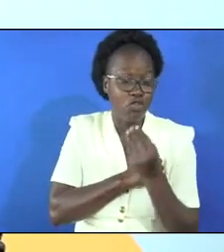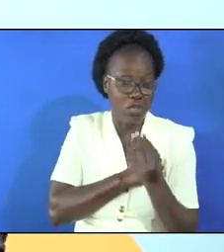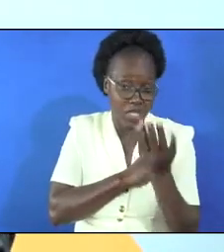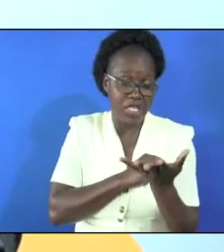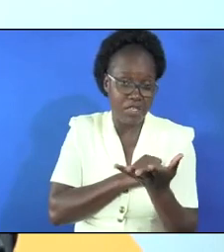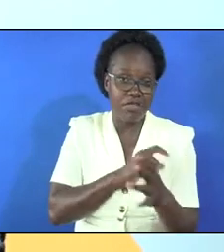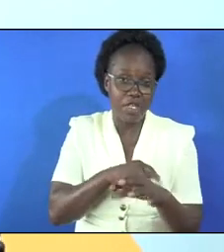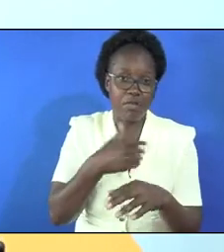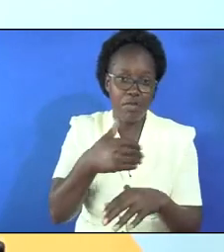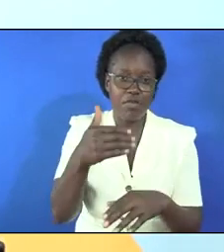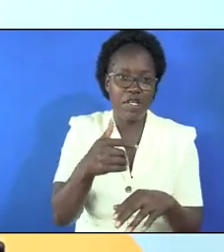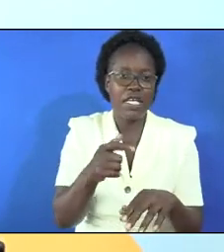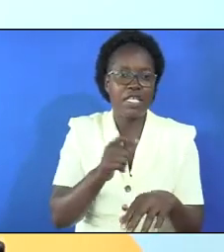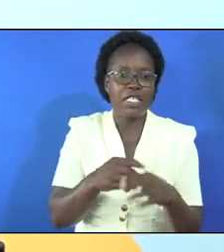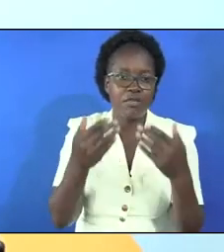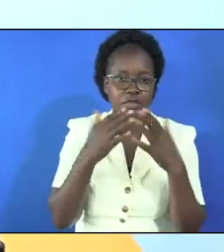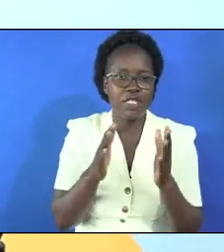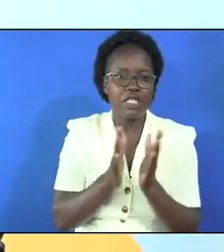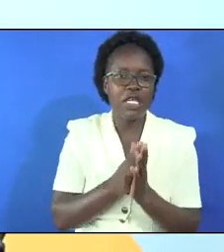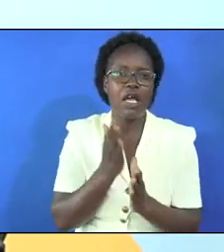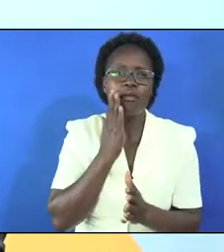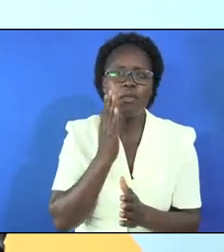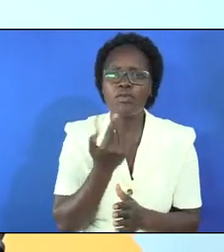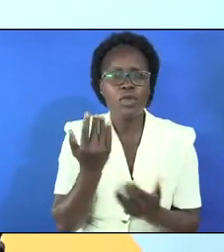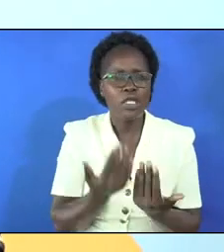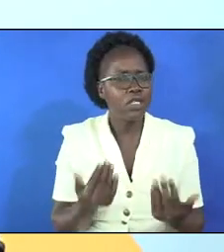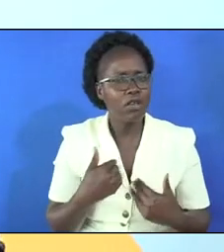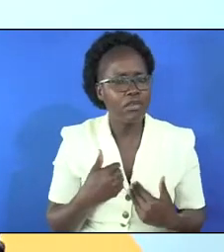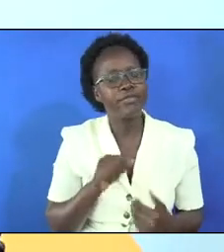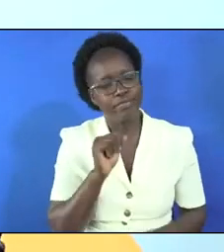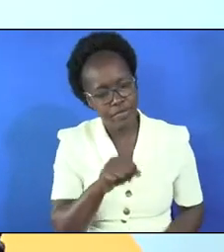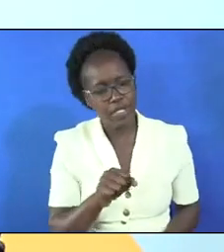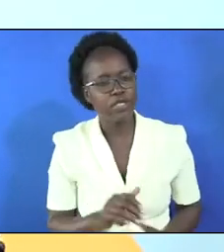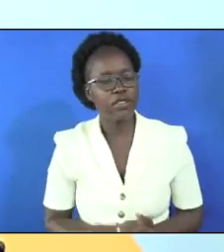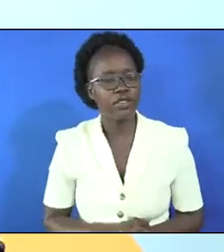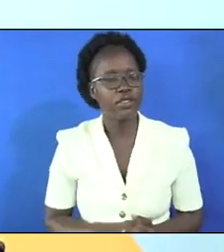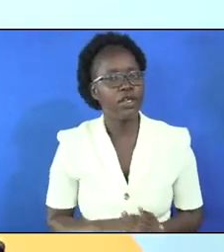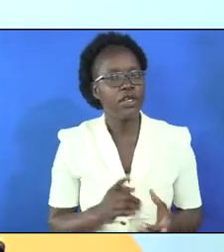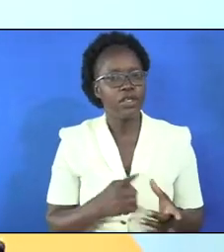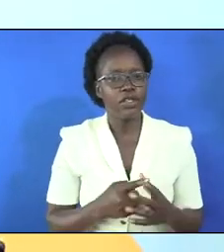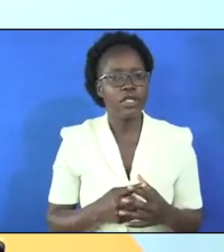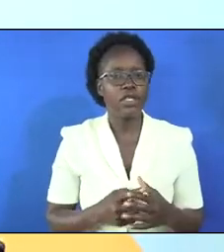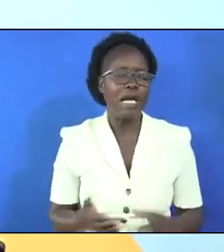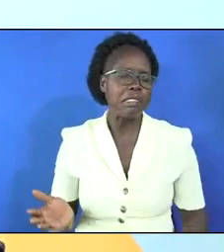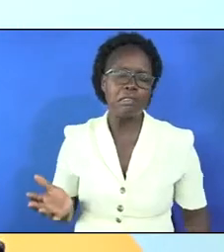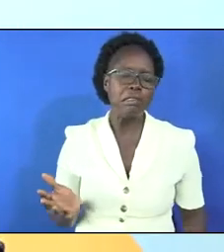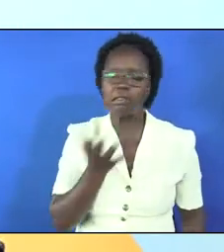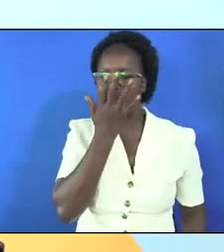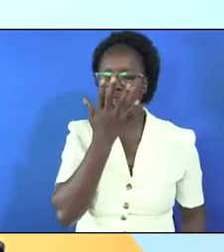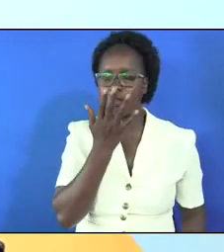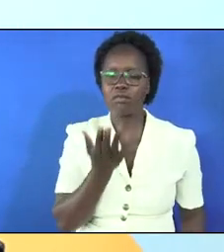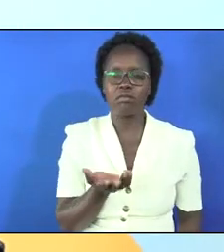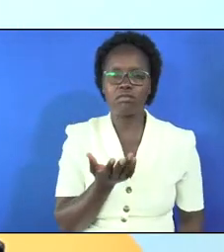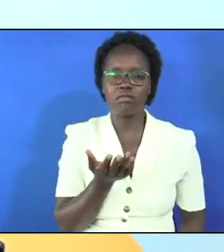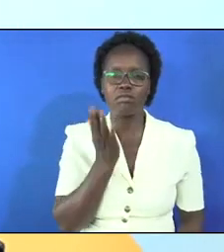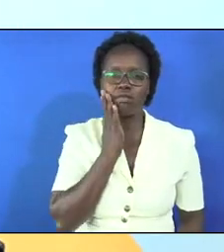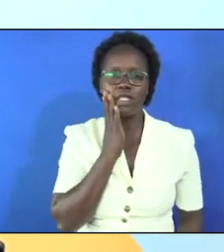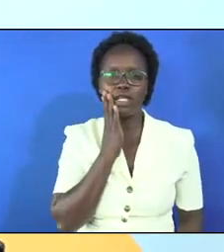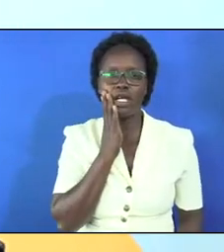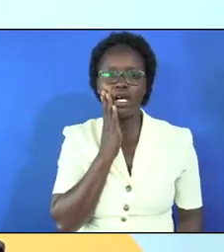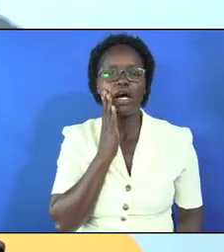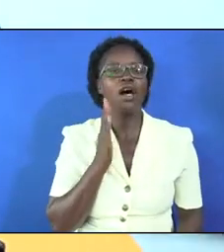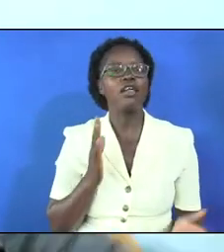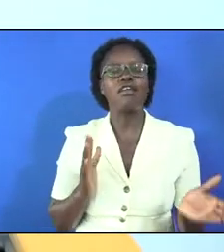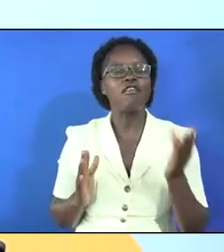and after eating you say mama this is the only thing you have at yes then he will slap the mother pop and also